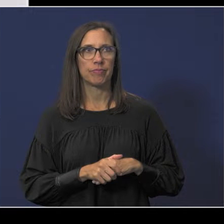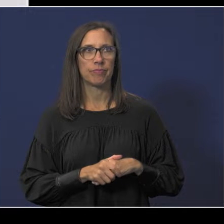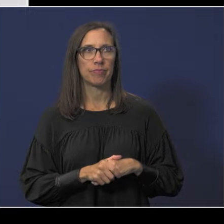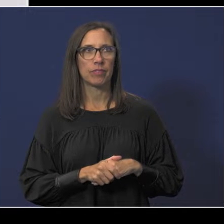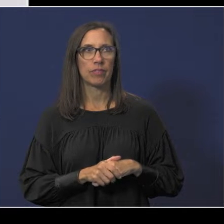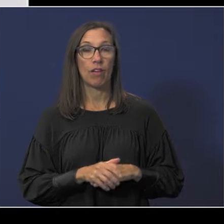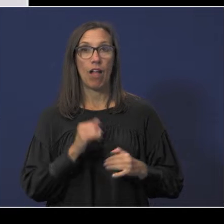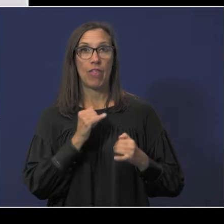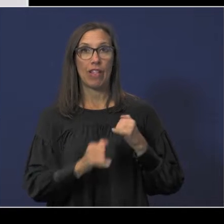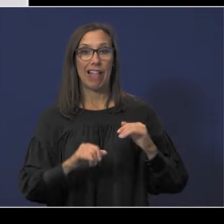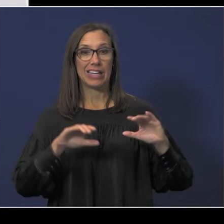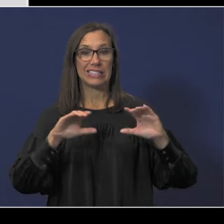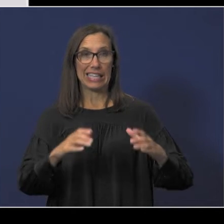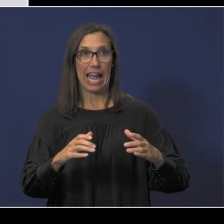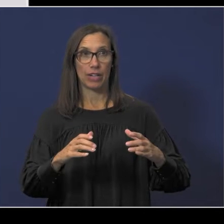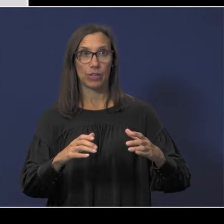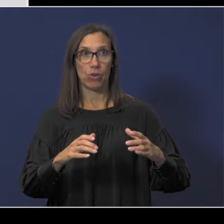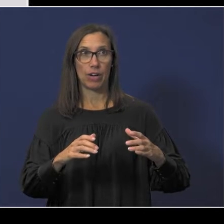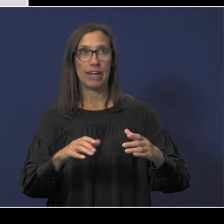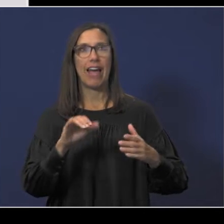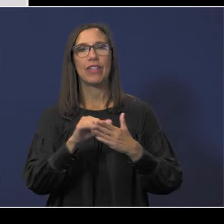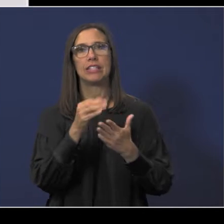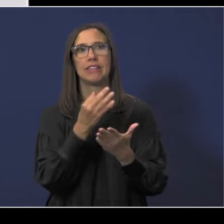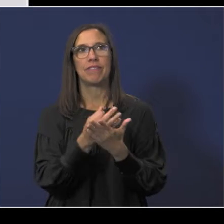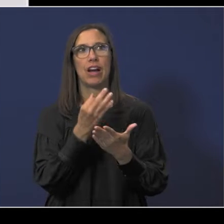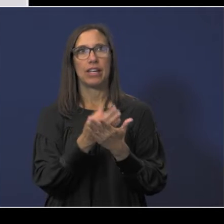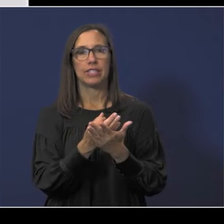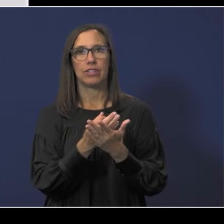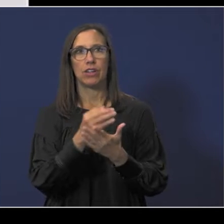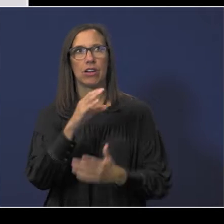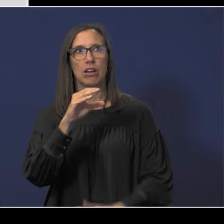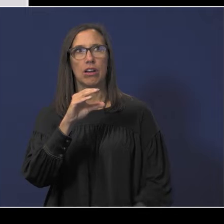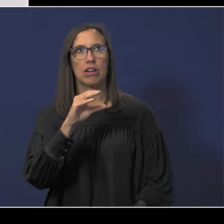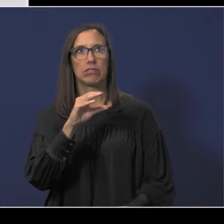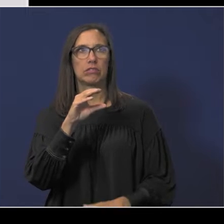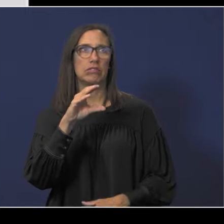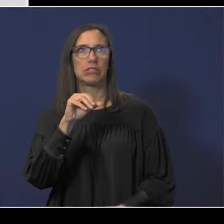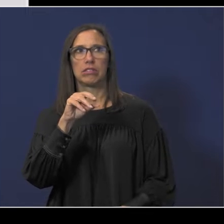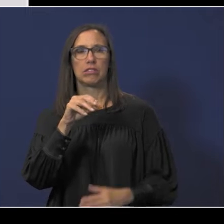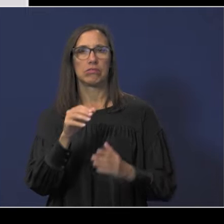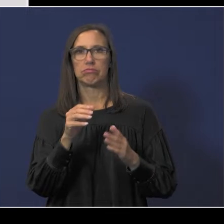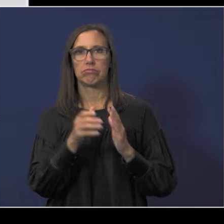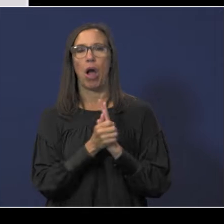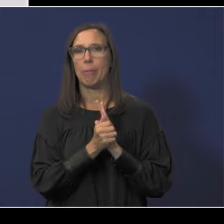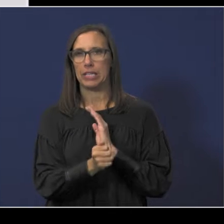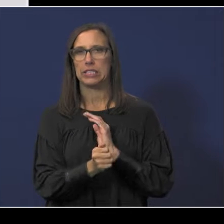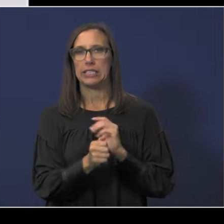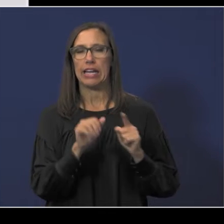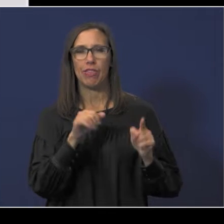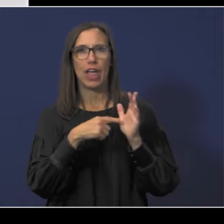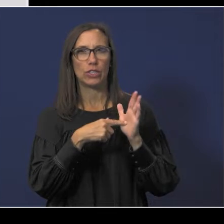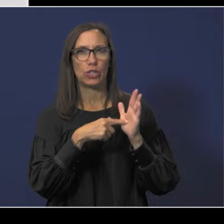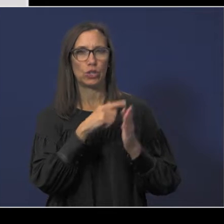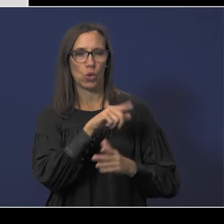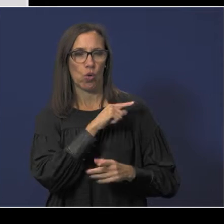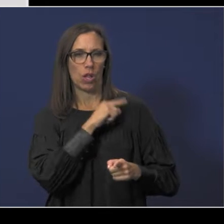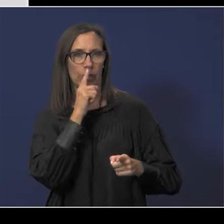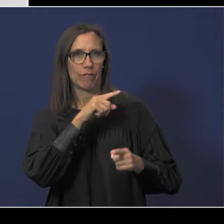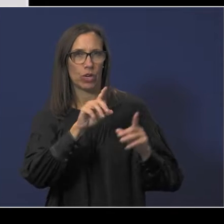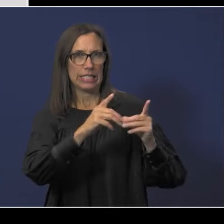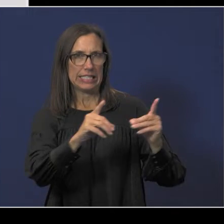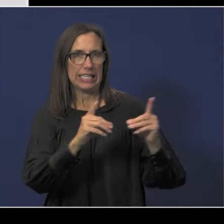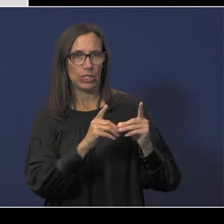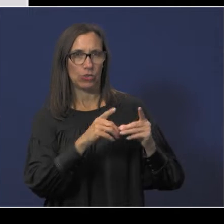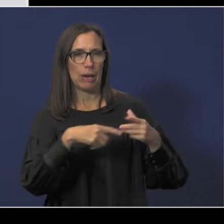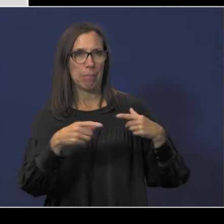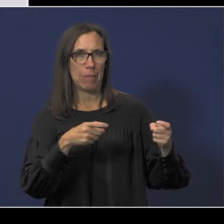The last category of indicators is financial competency. These indicators are designed to show quality of district management decisions